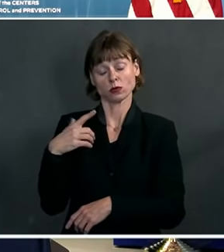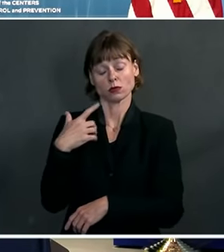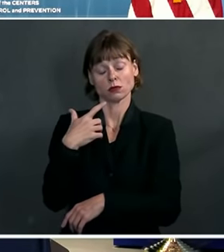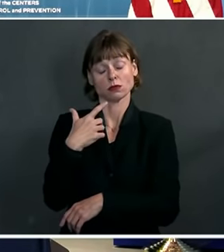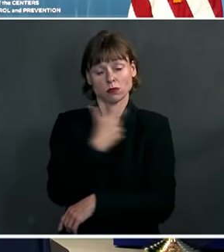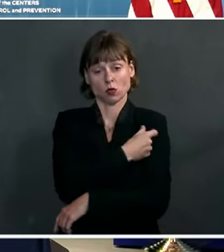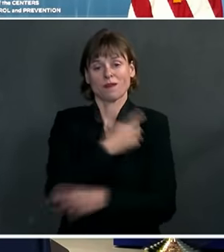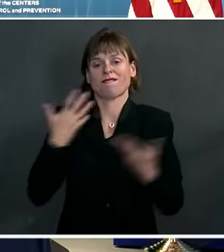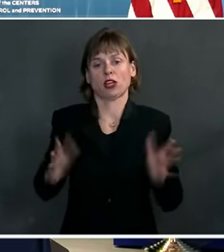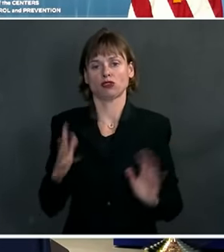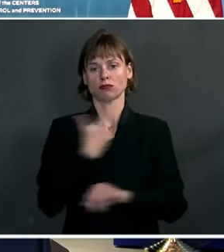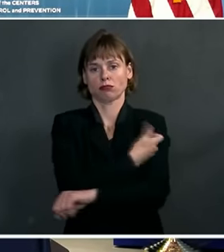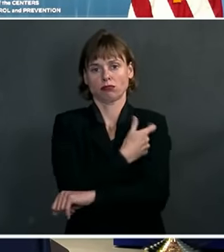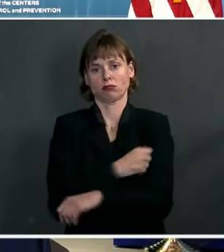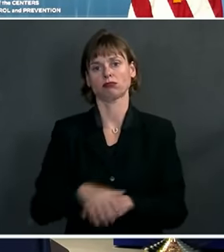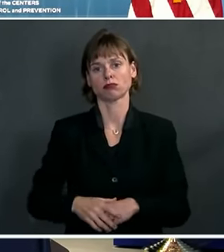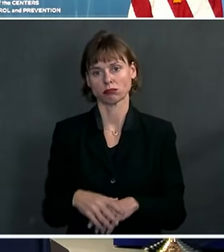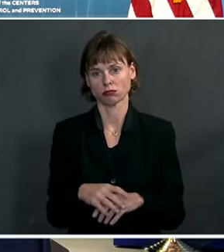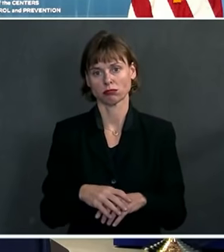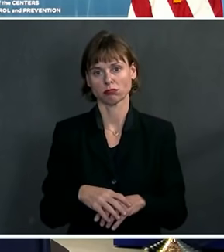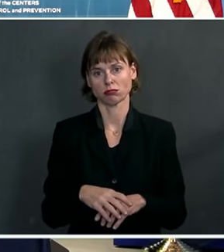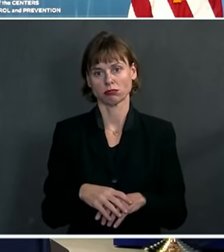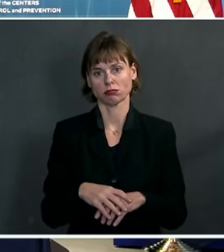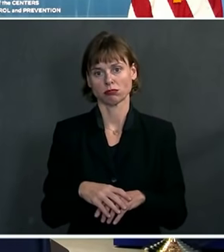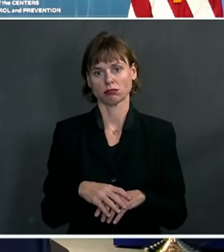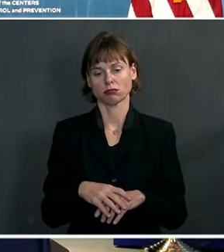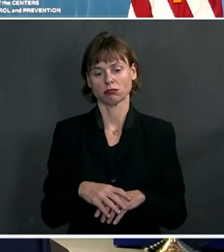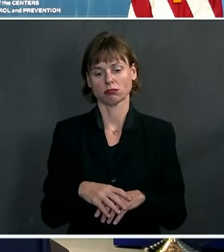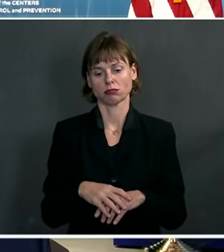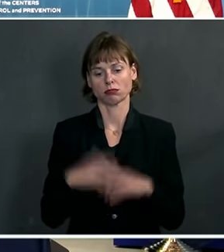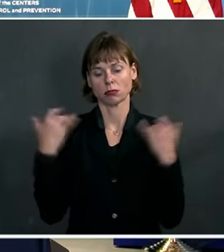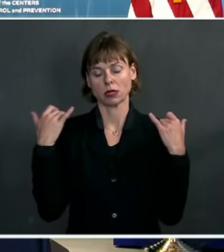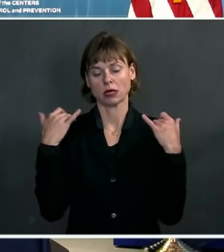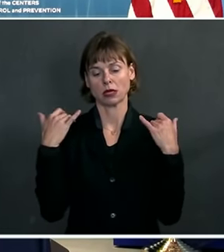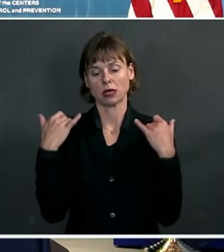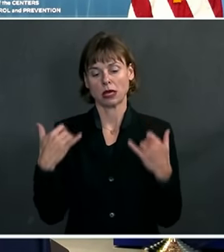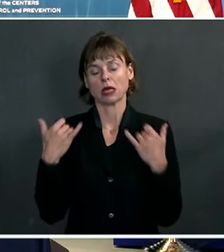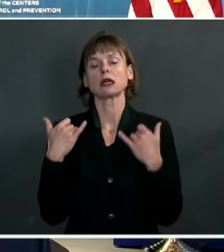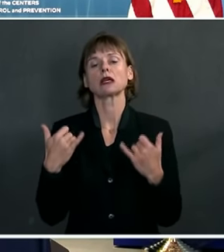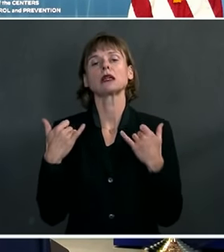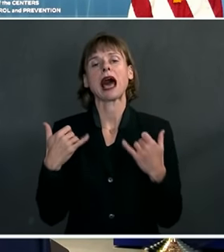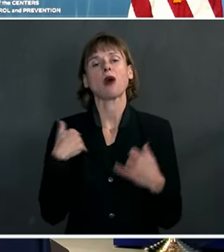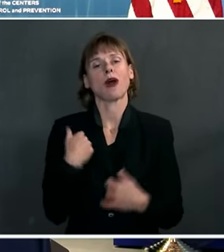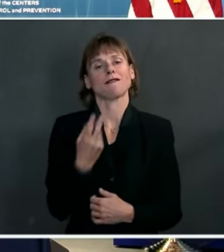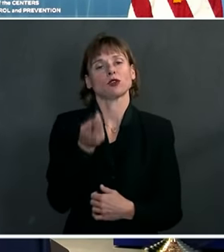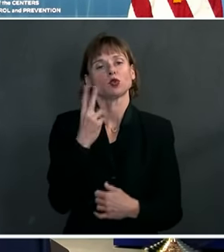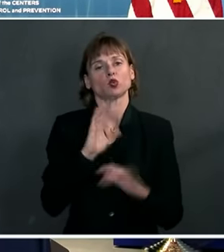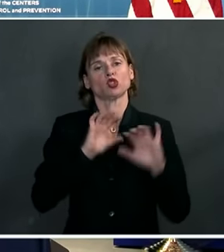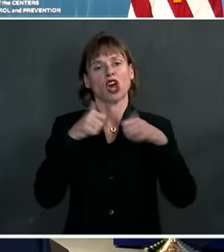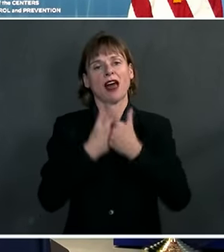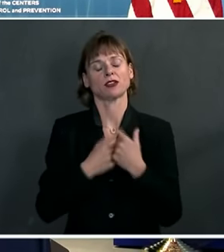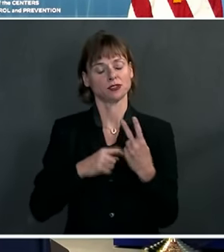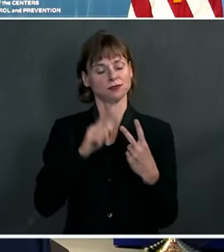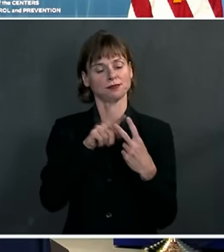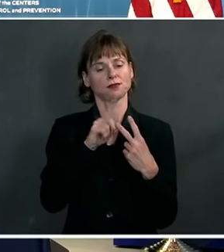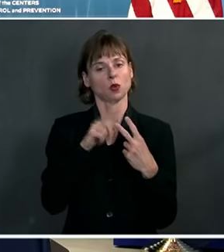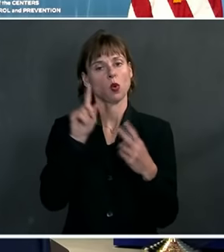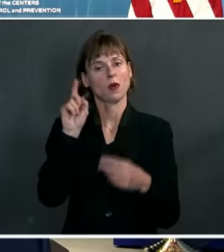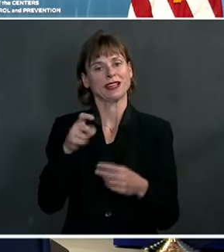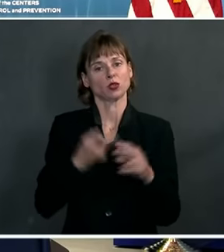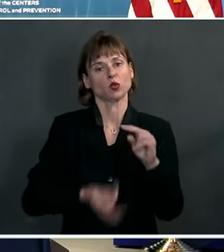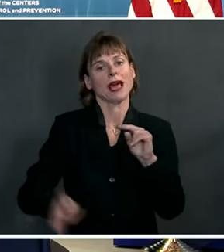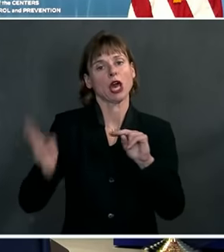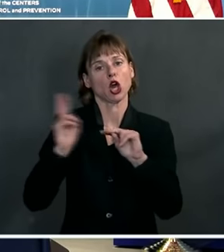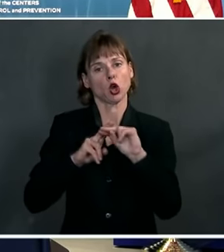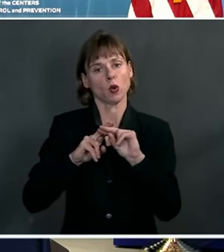As I have said before, we're facing two challenges. The first is increasing the supply of vaccines